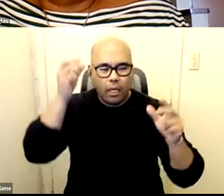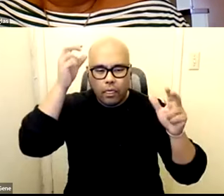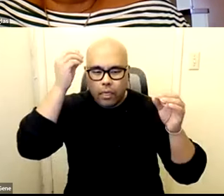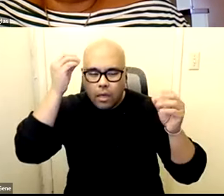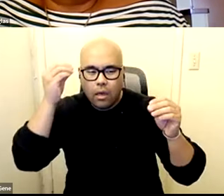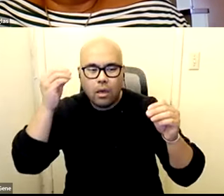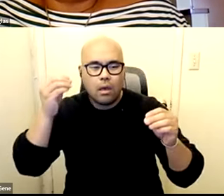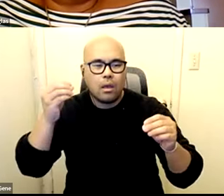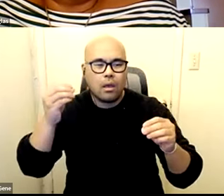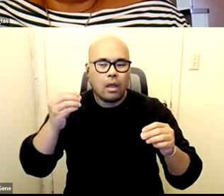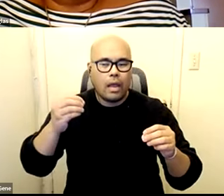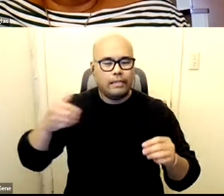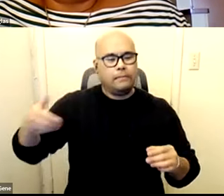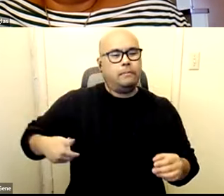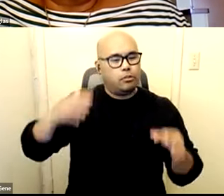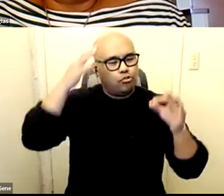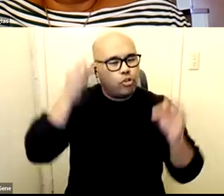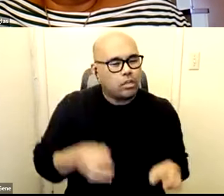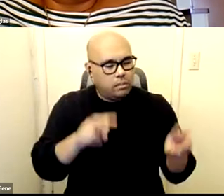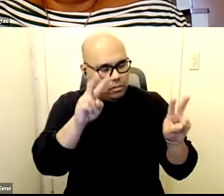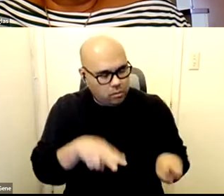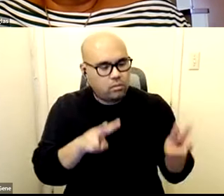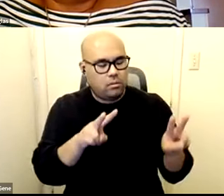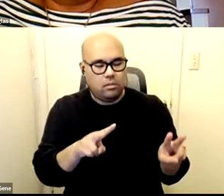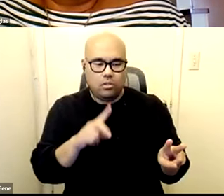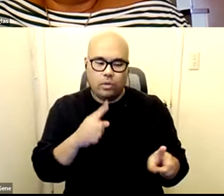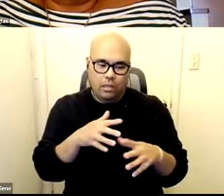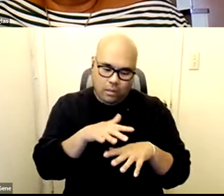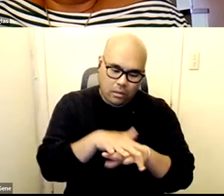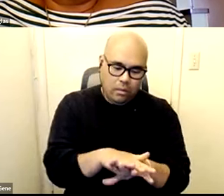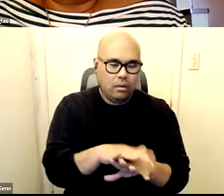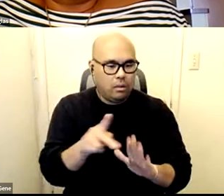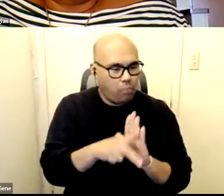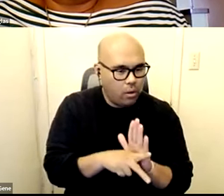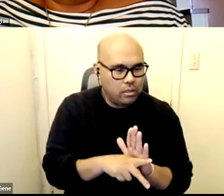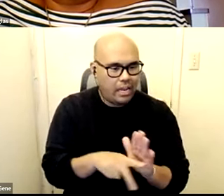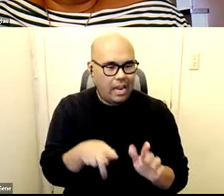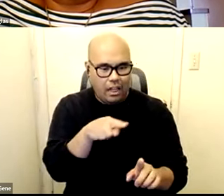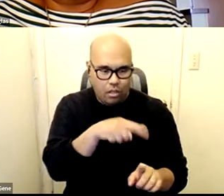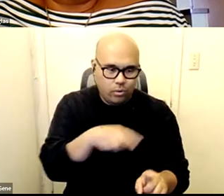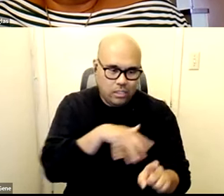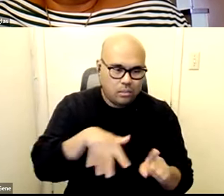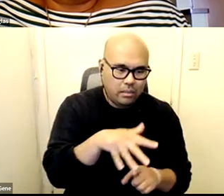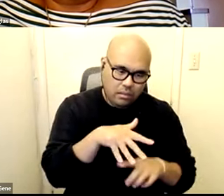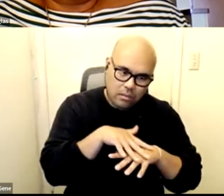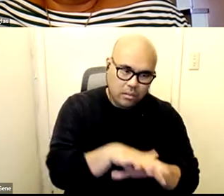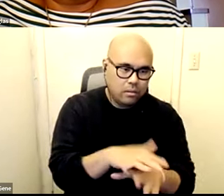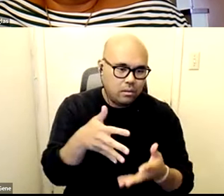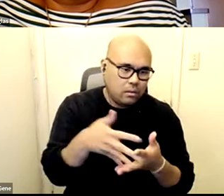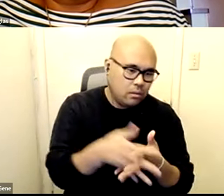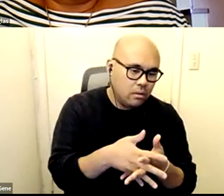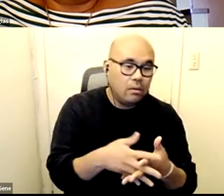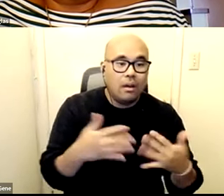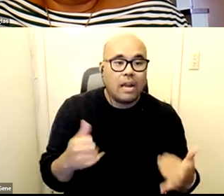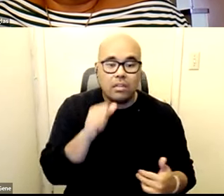have been woven in to so many spaces and as you're talking about now at this point it's not even that we have to be interrogating the